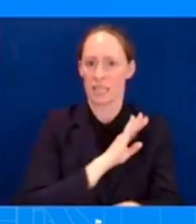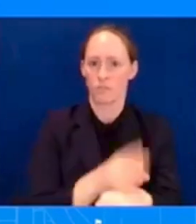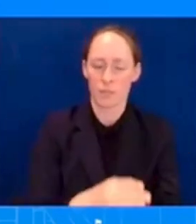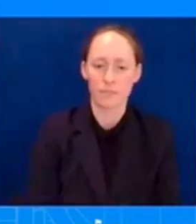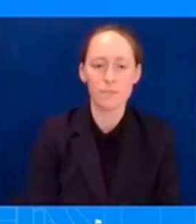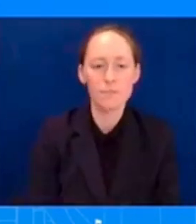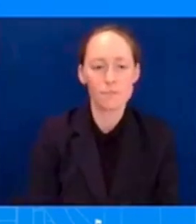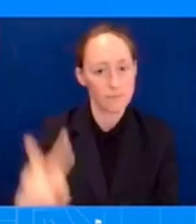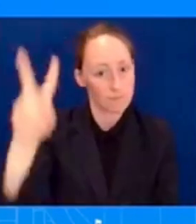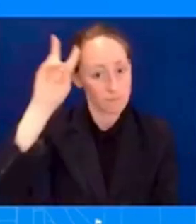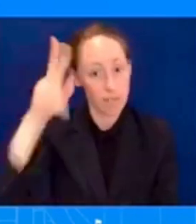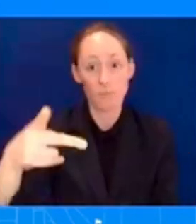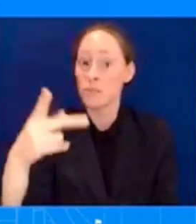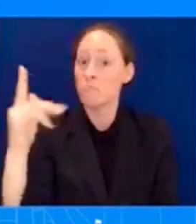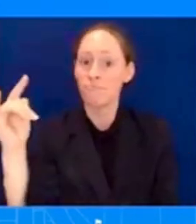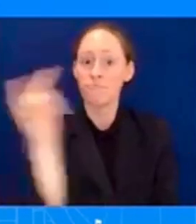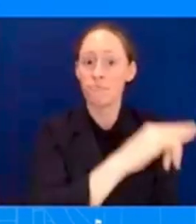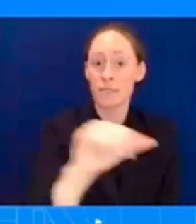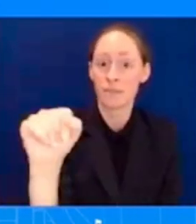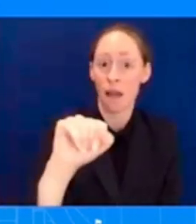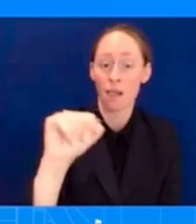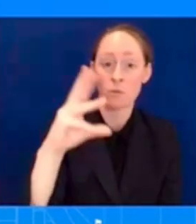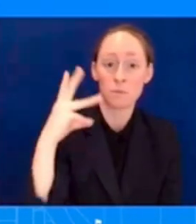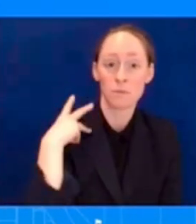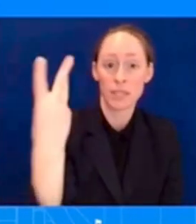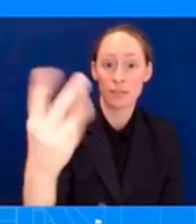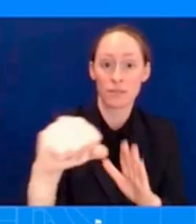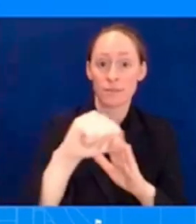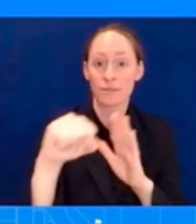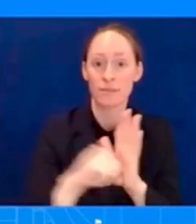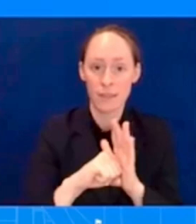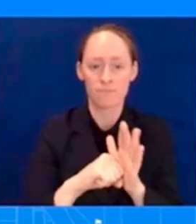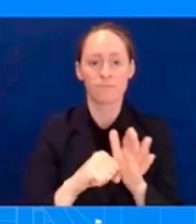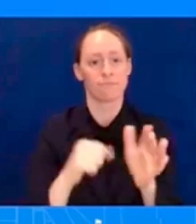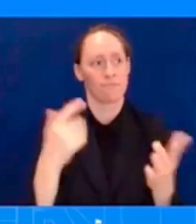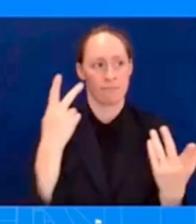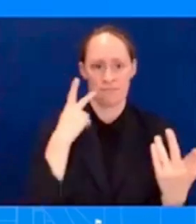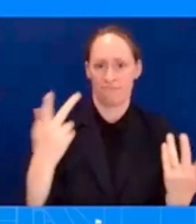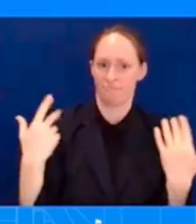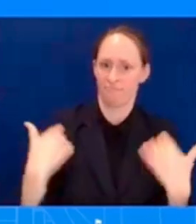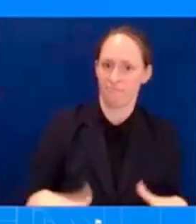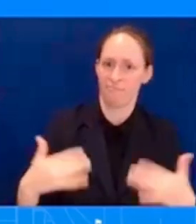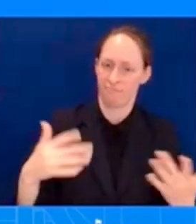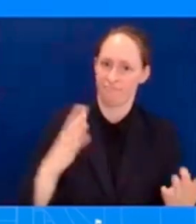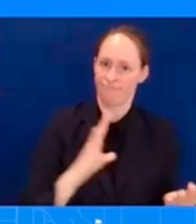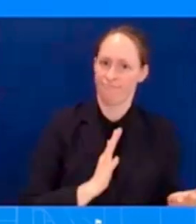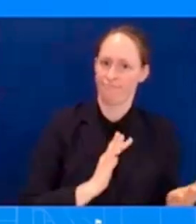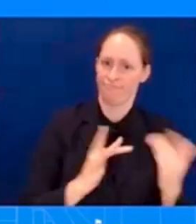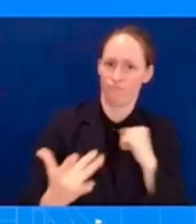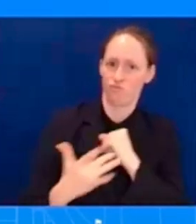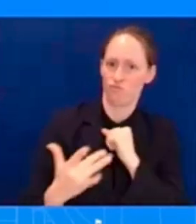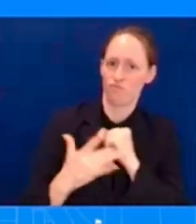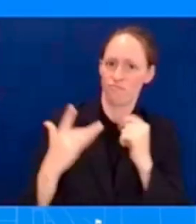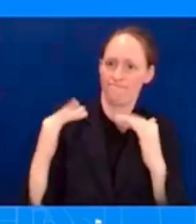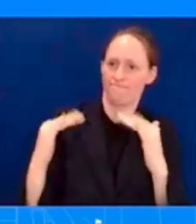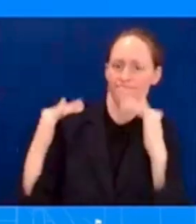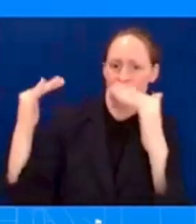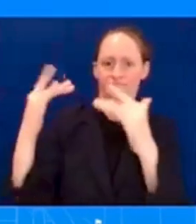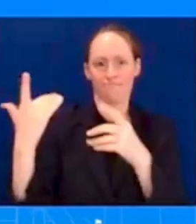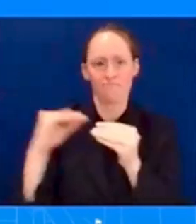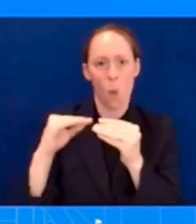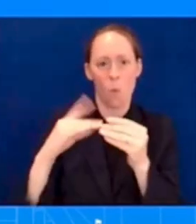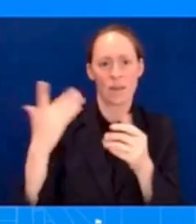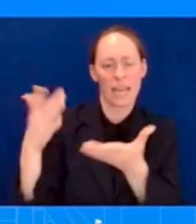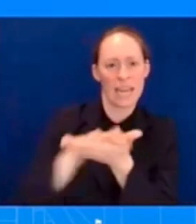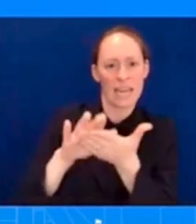construction of energy-efficient buildings. She will be joined by Second Gentleman and also Energy Secretary Jennifer Granholm. On